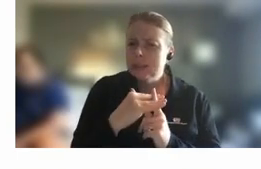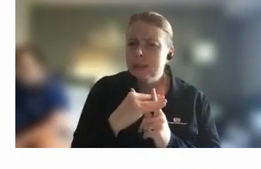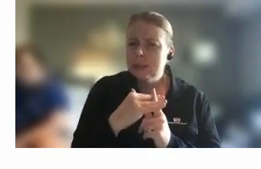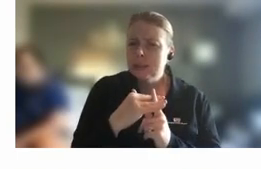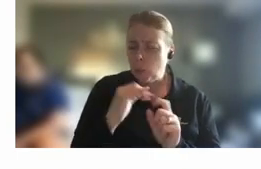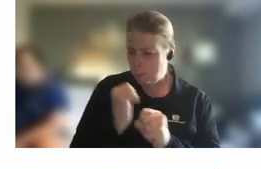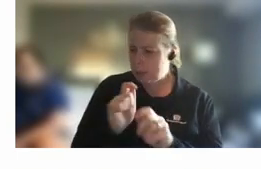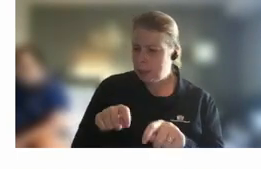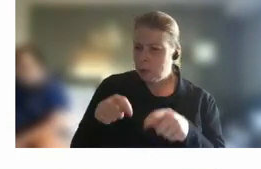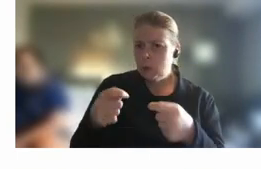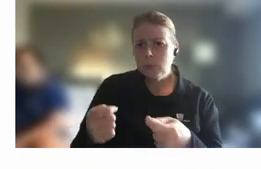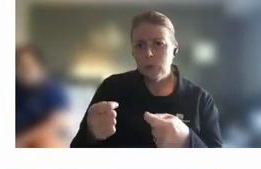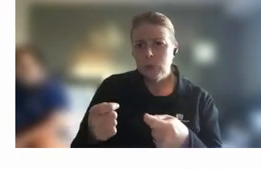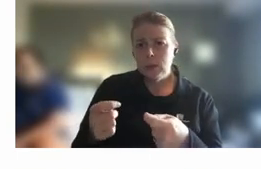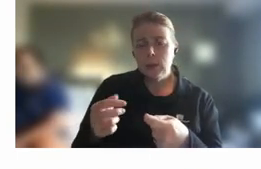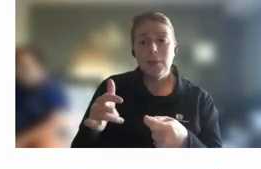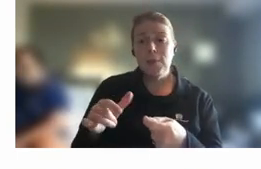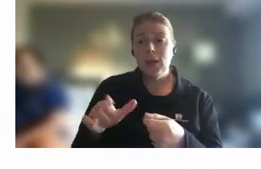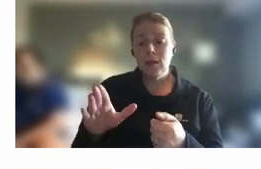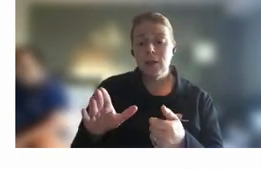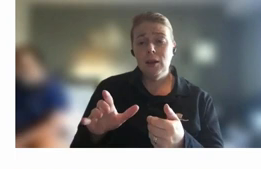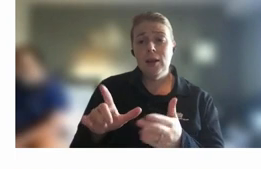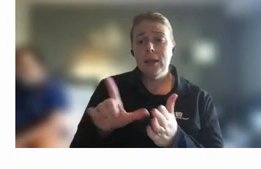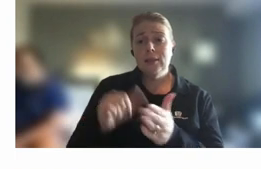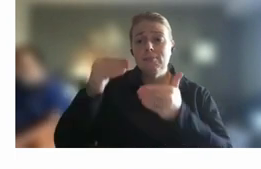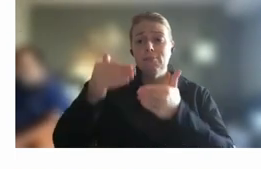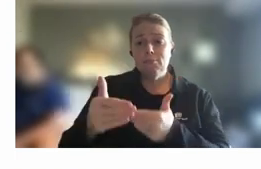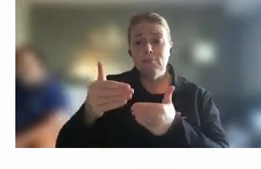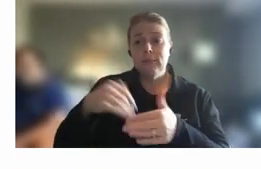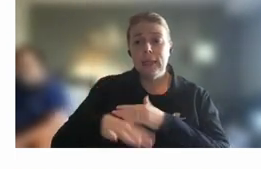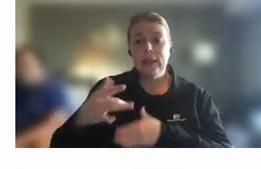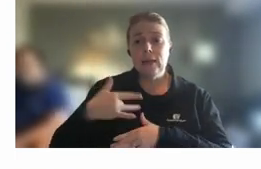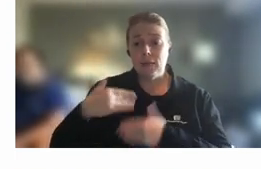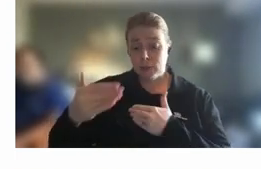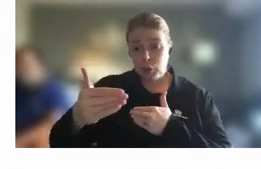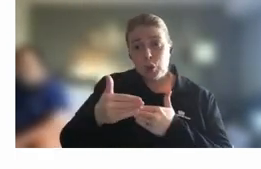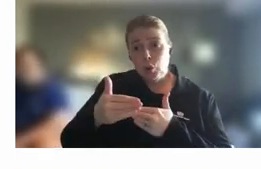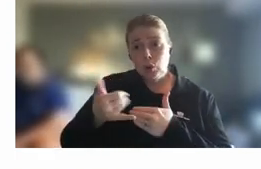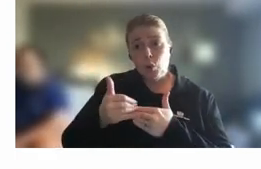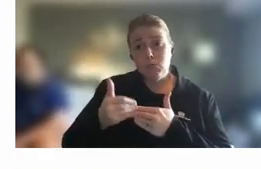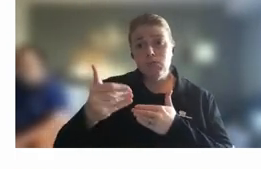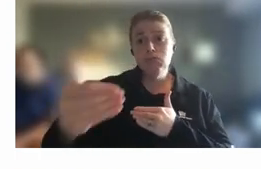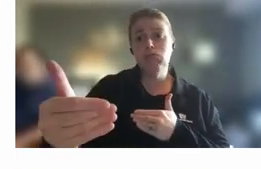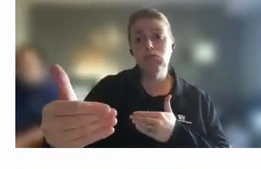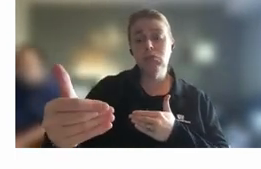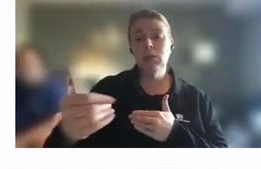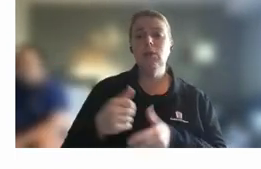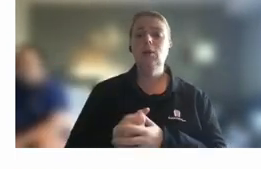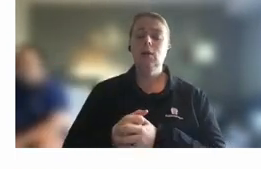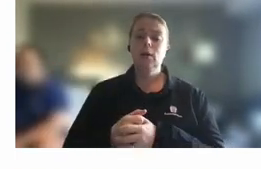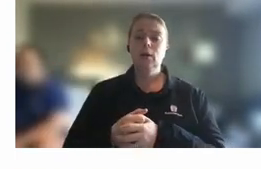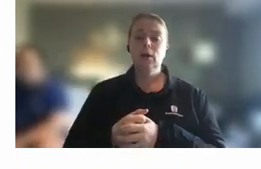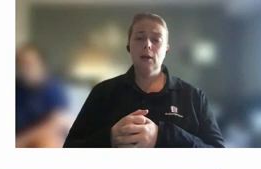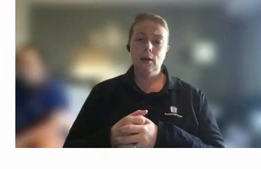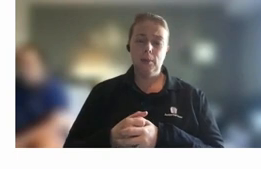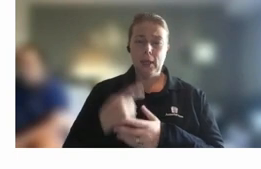it might be for a period of your life it might be for a relatively short stint or it might be for a long career but really trying to bring out also that